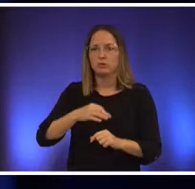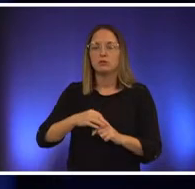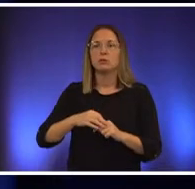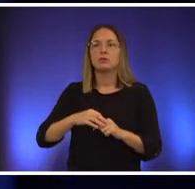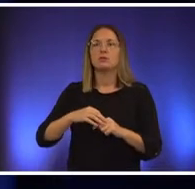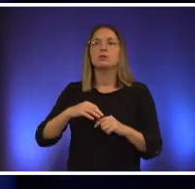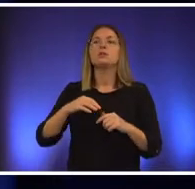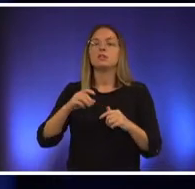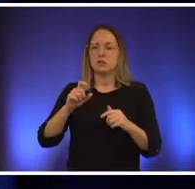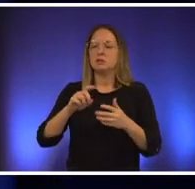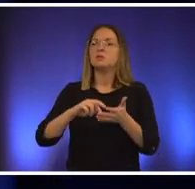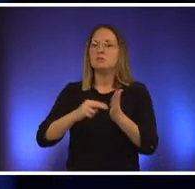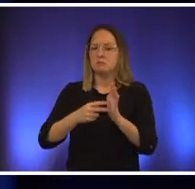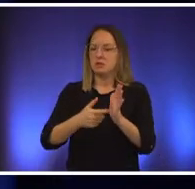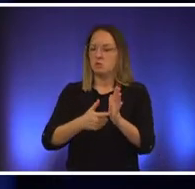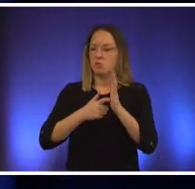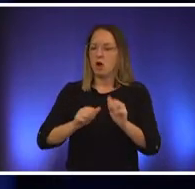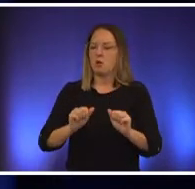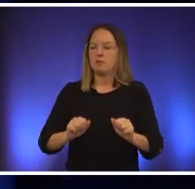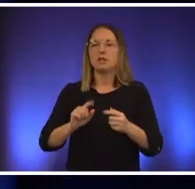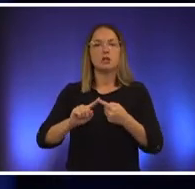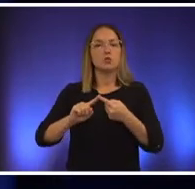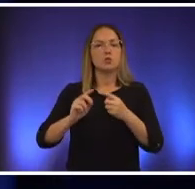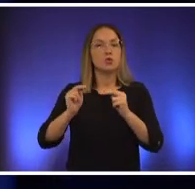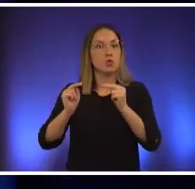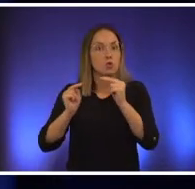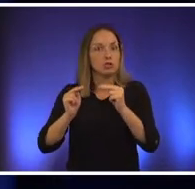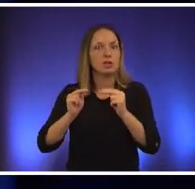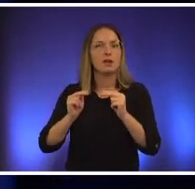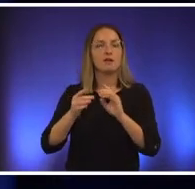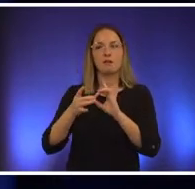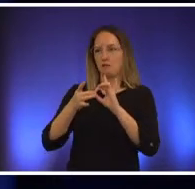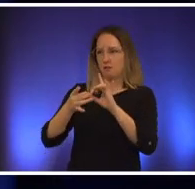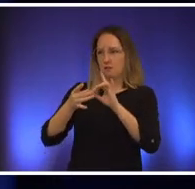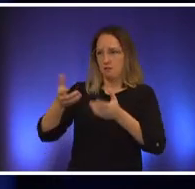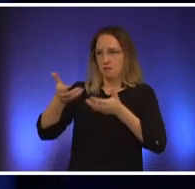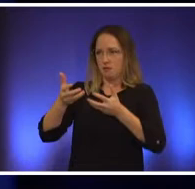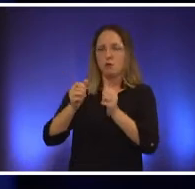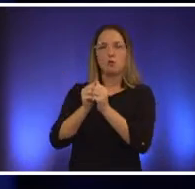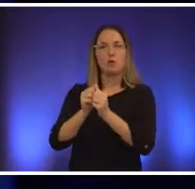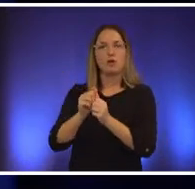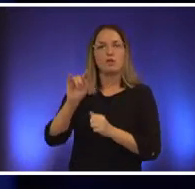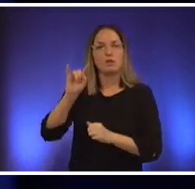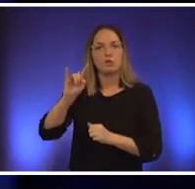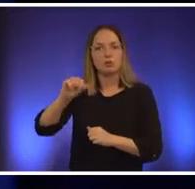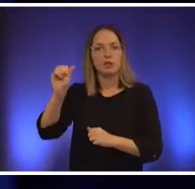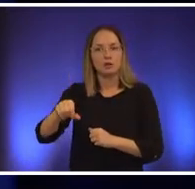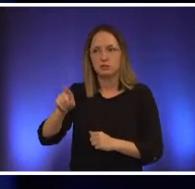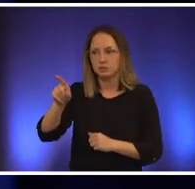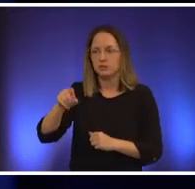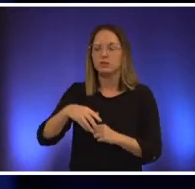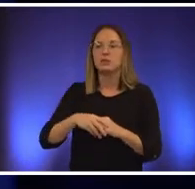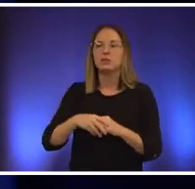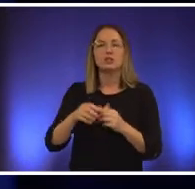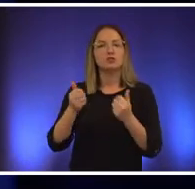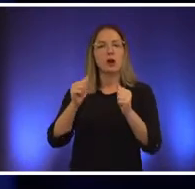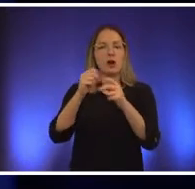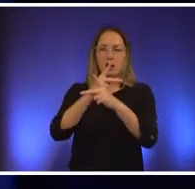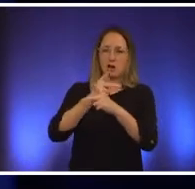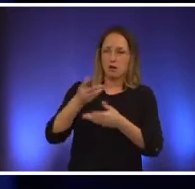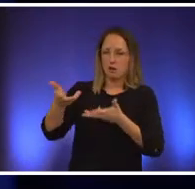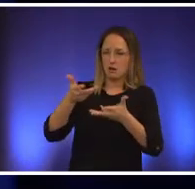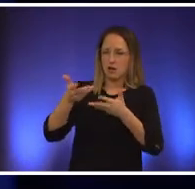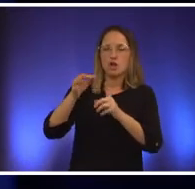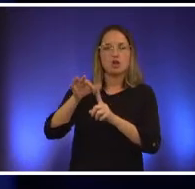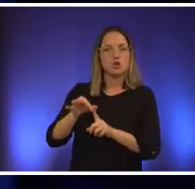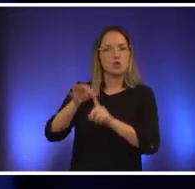to negotiate and have relationships uh with the university of texas at austin and try to figure out unique ways that we might